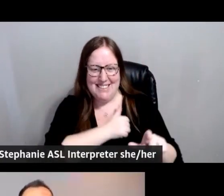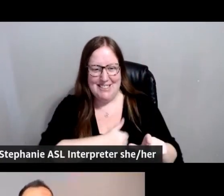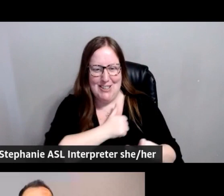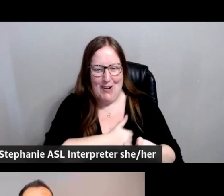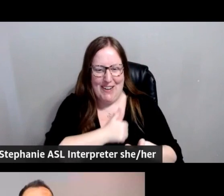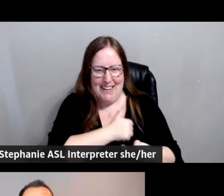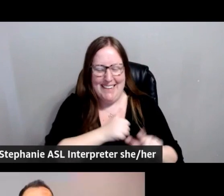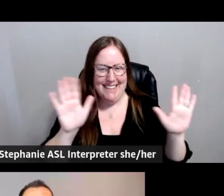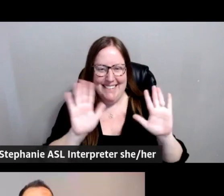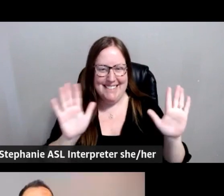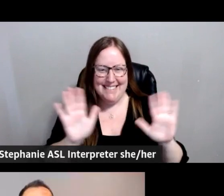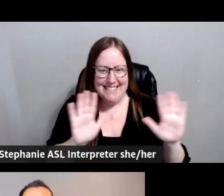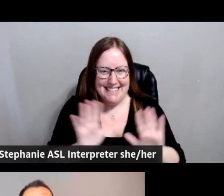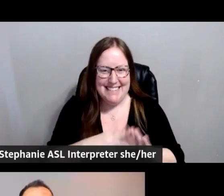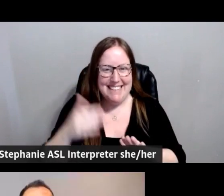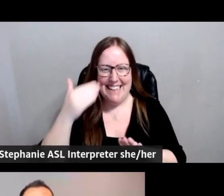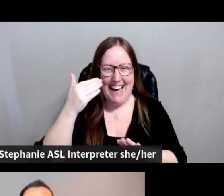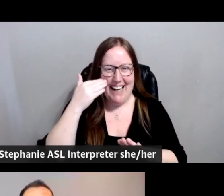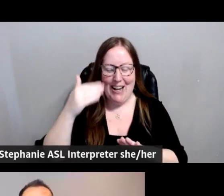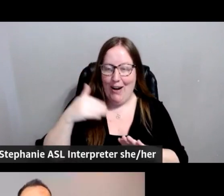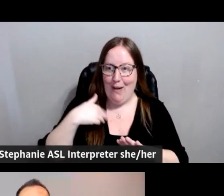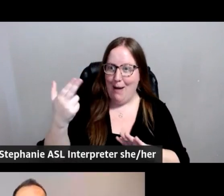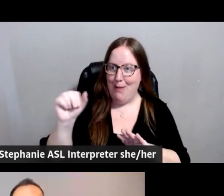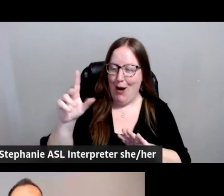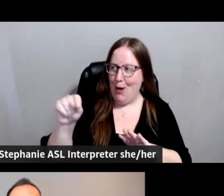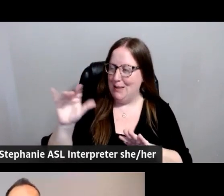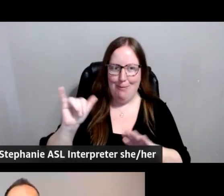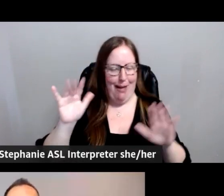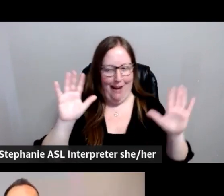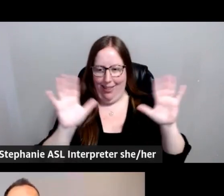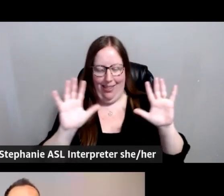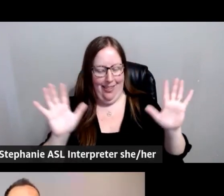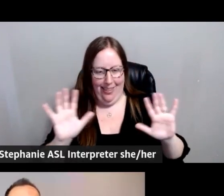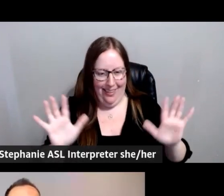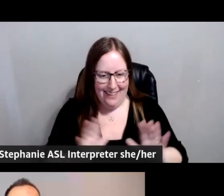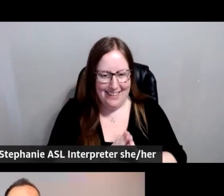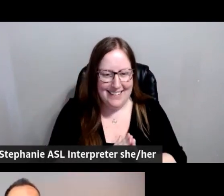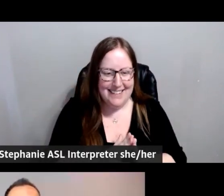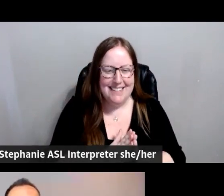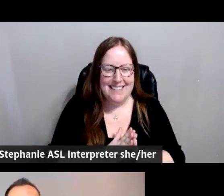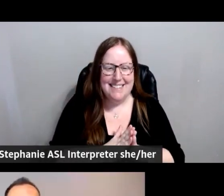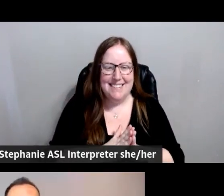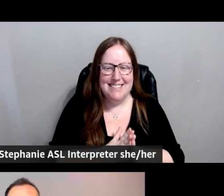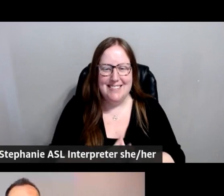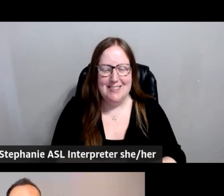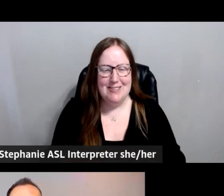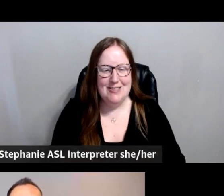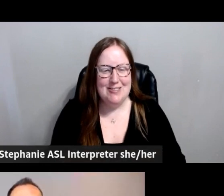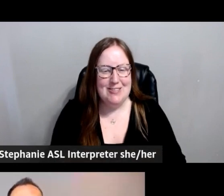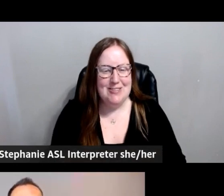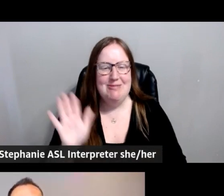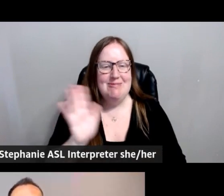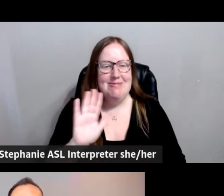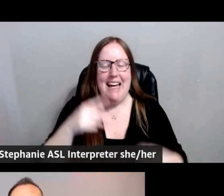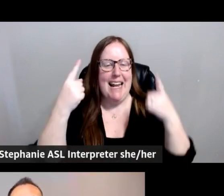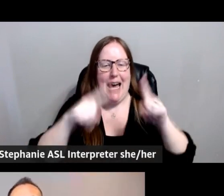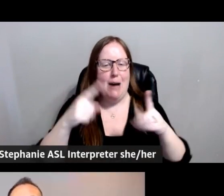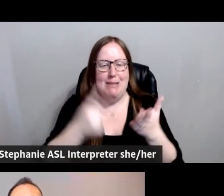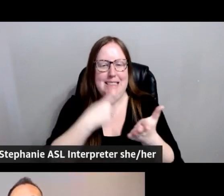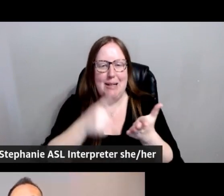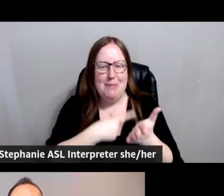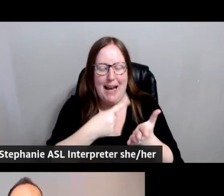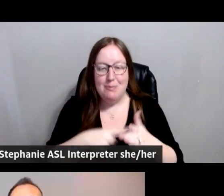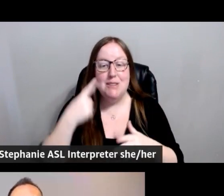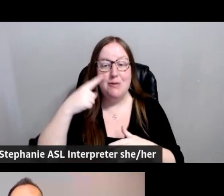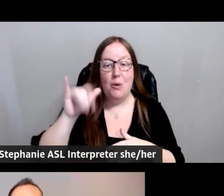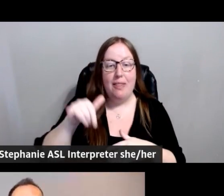We've got generative AI on the house. I don't know what's going on, but it's like, you know, to that